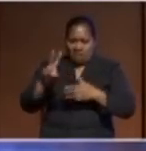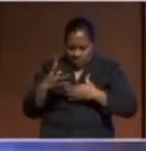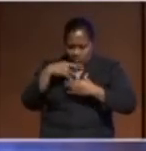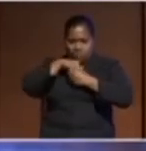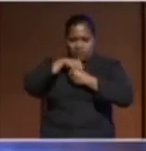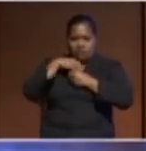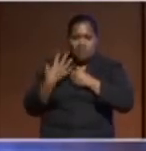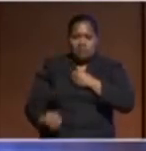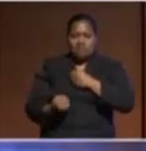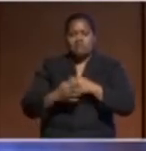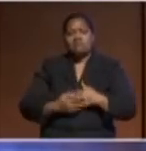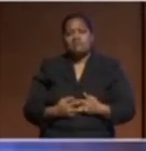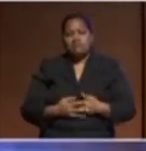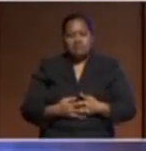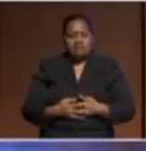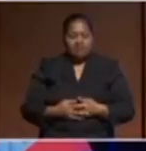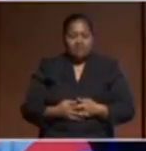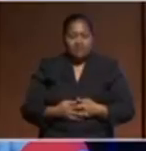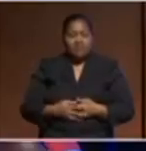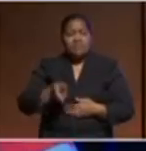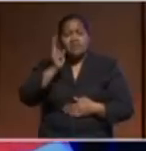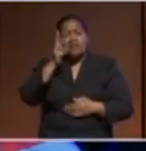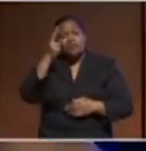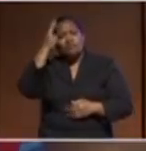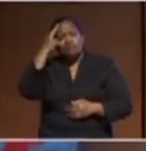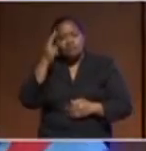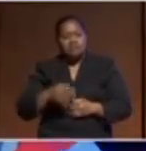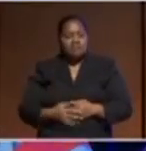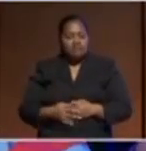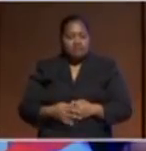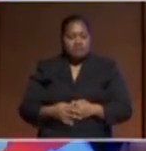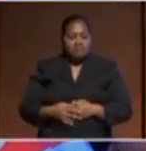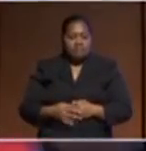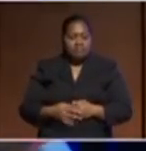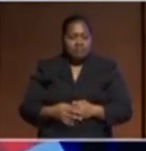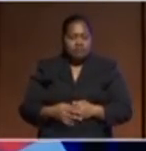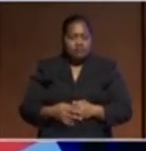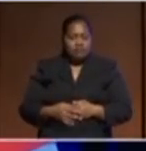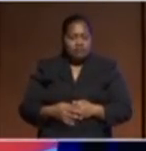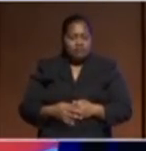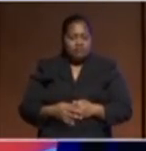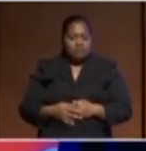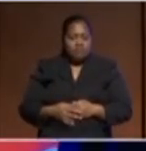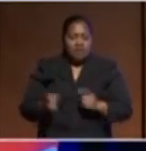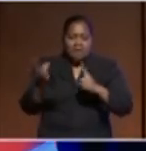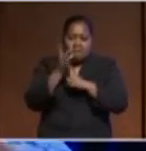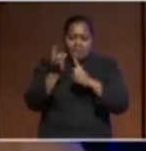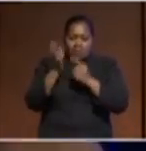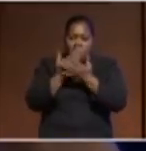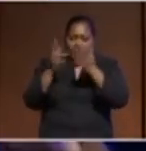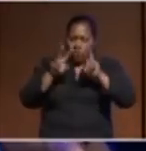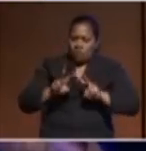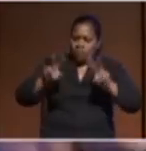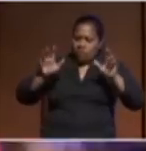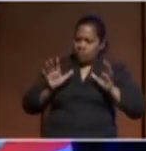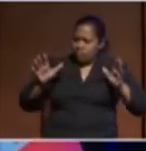And it comes back again to the point I raised about the importance of starting from the wider and then looking at what is then our responsibility